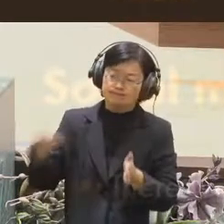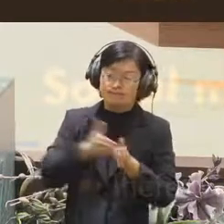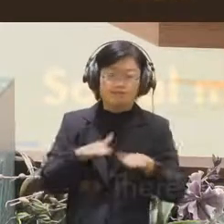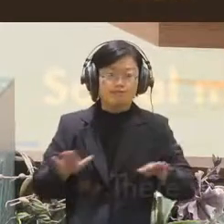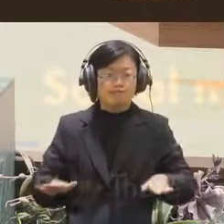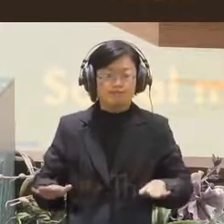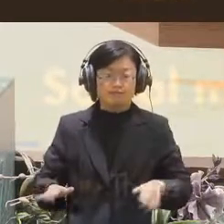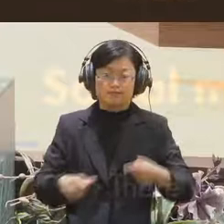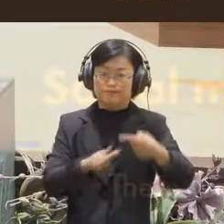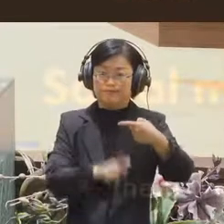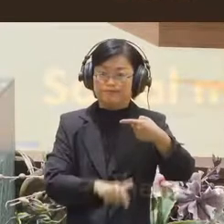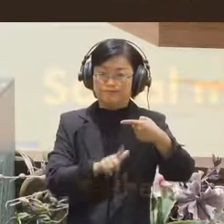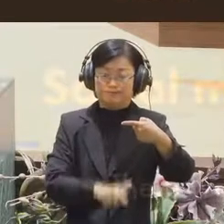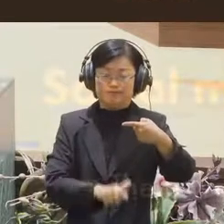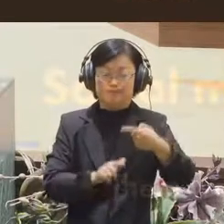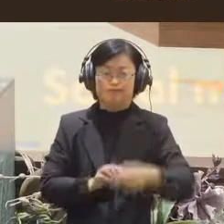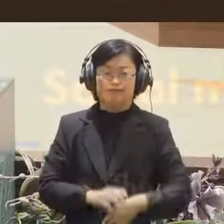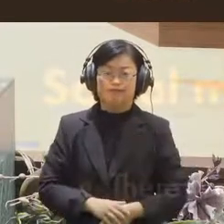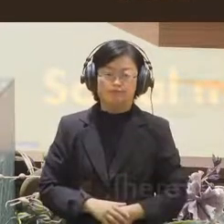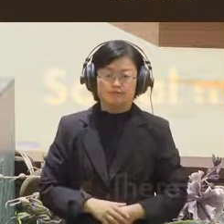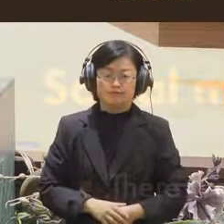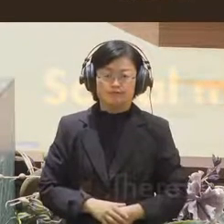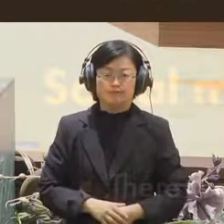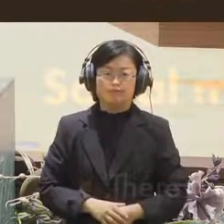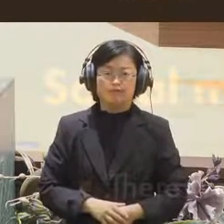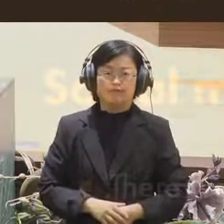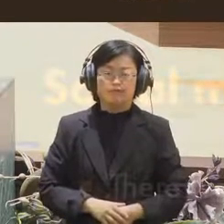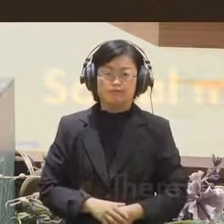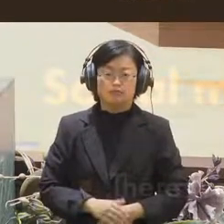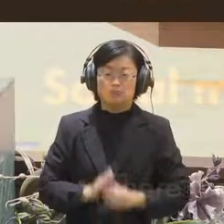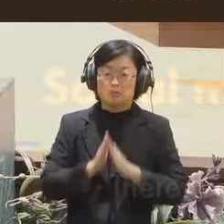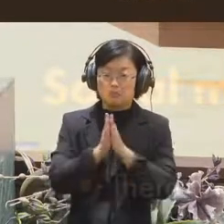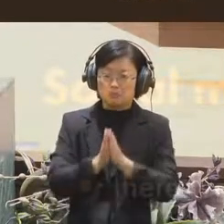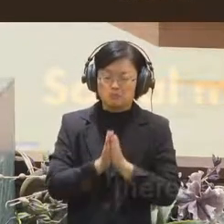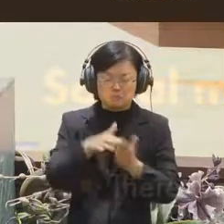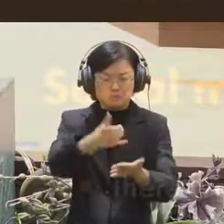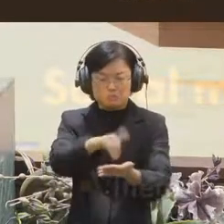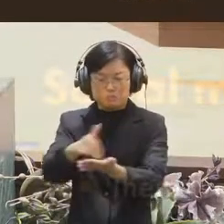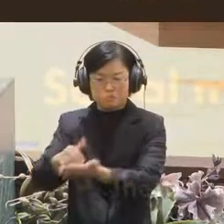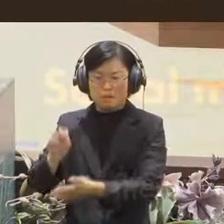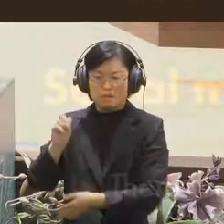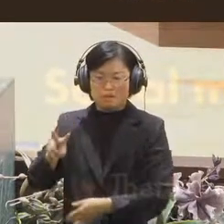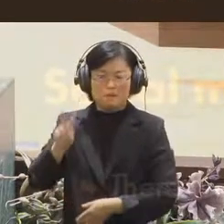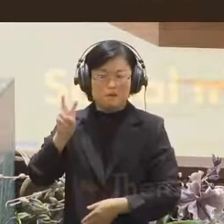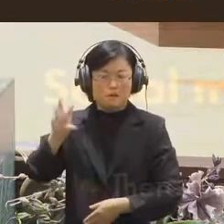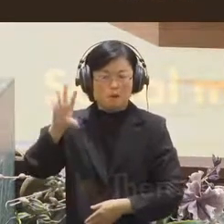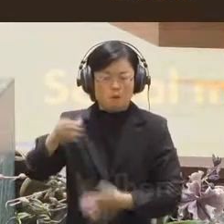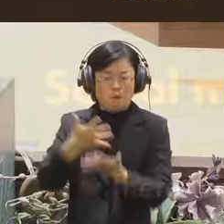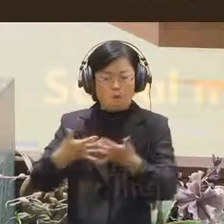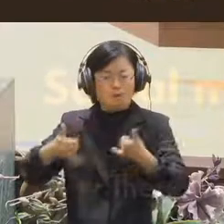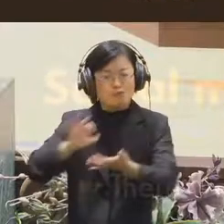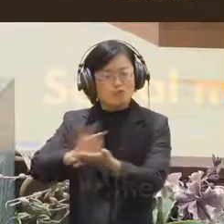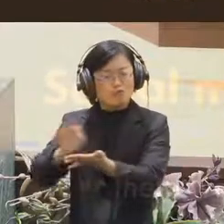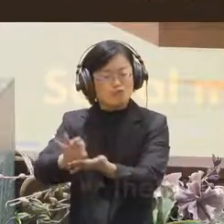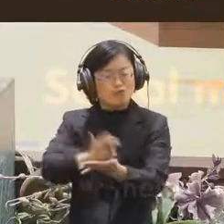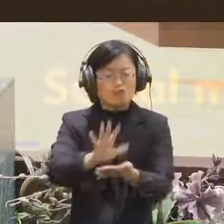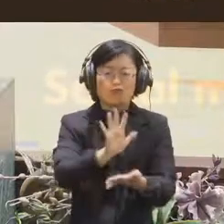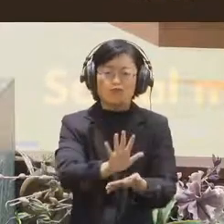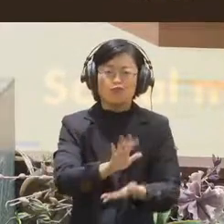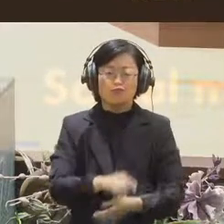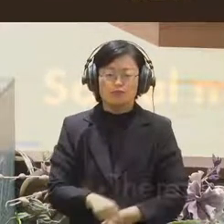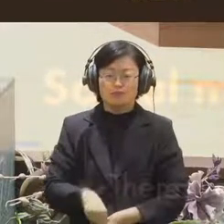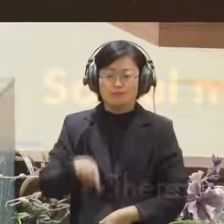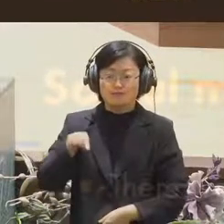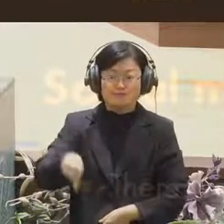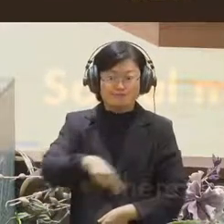more than 20 million internet users in Myanmar and all of them are on the Facebook.Most people